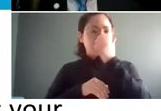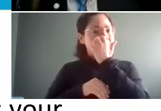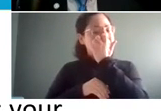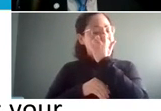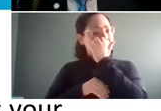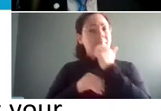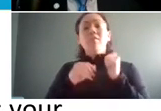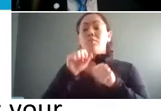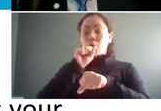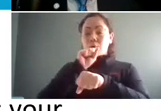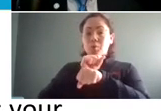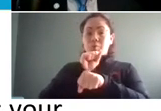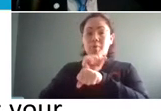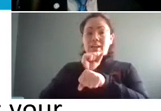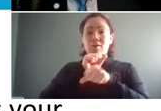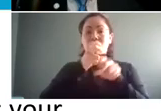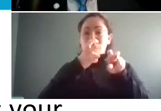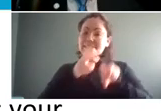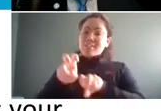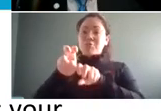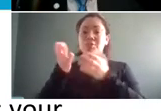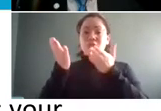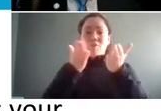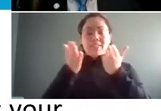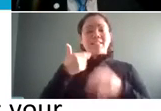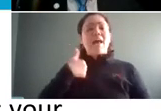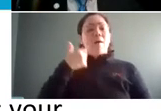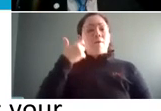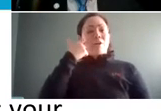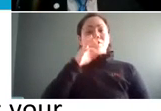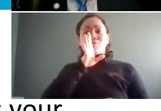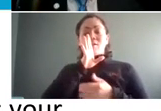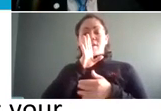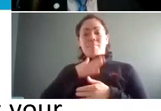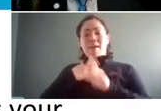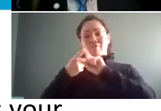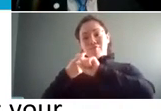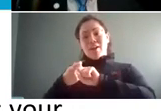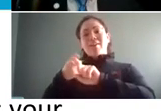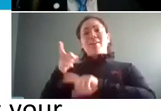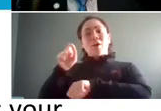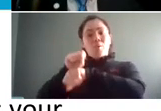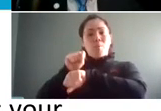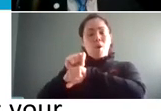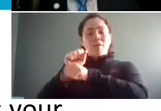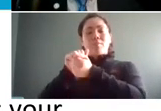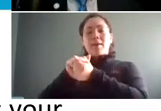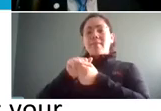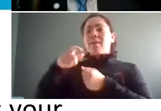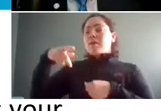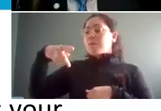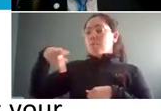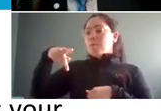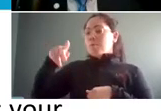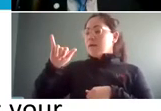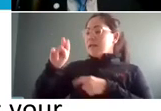so career transition services um i was speaking recently with a good friend of mine who works with purple inc which is a local hr